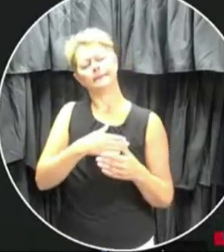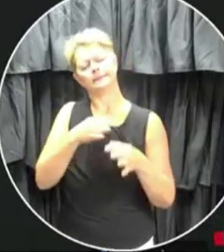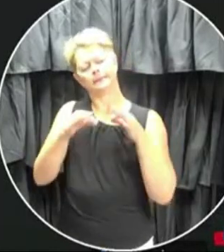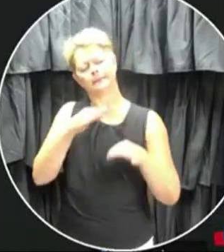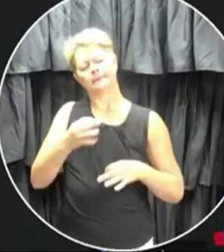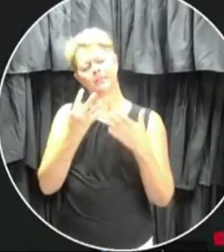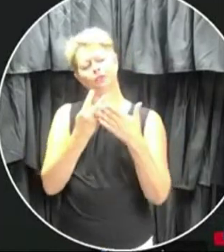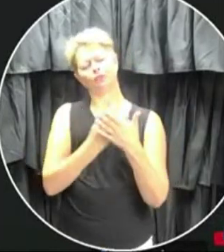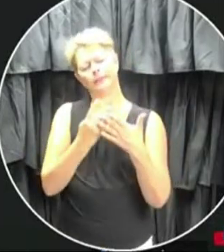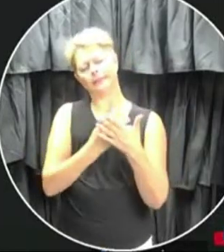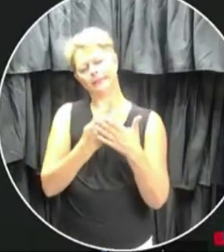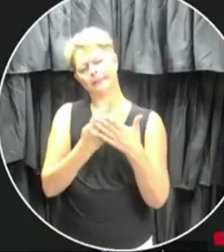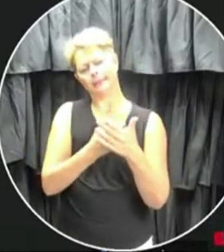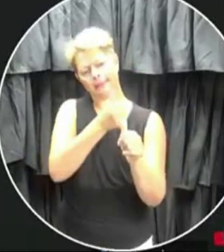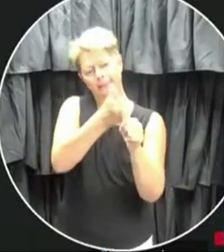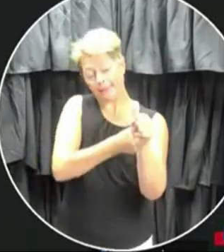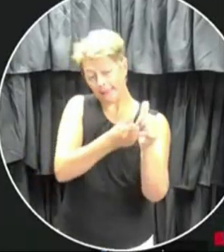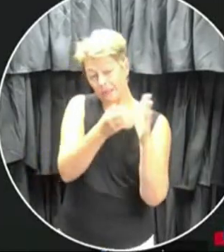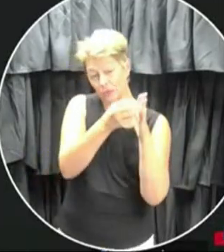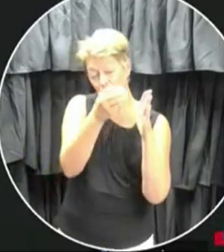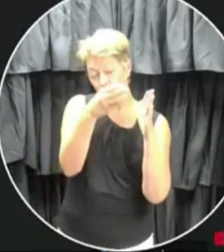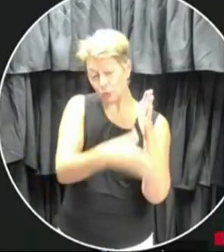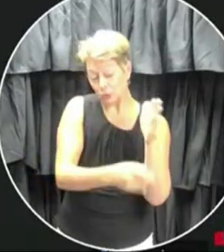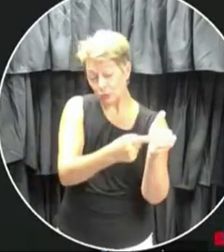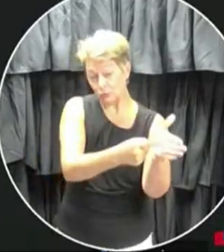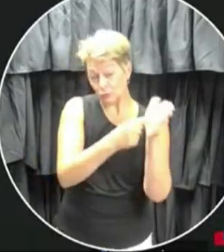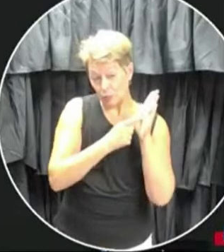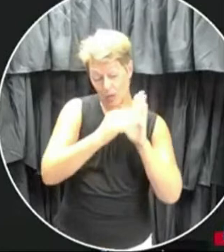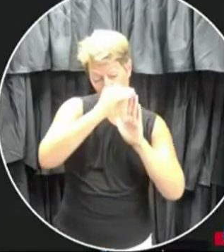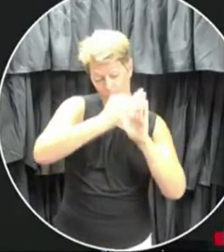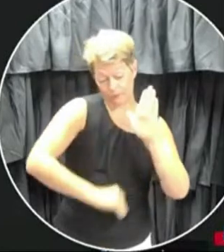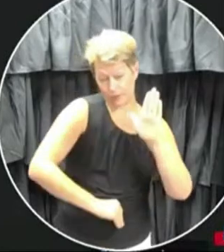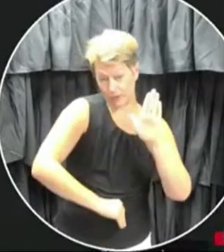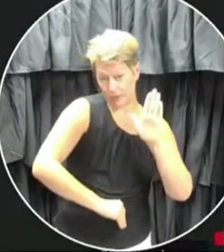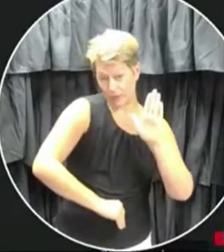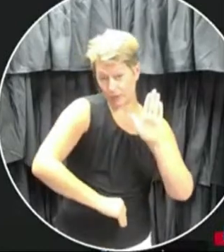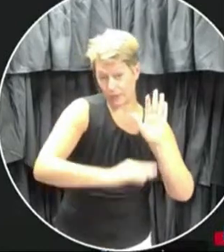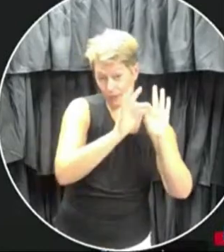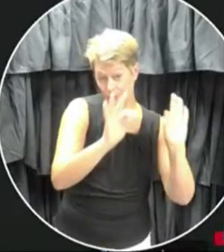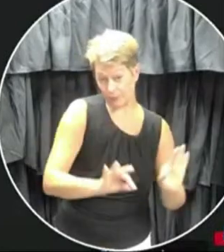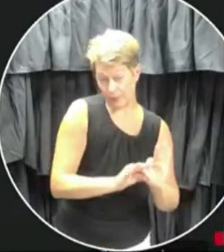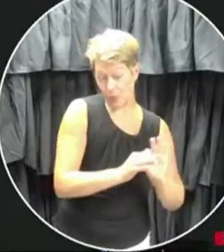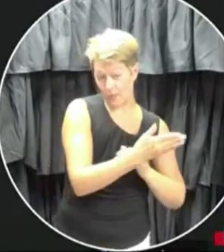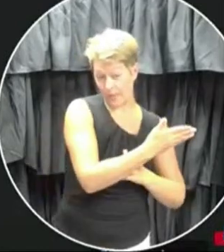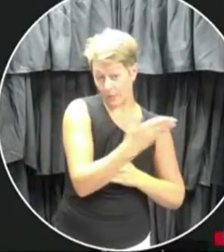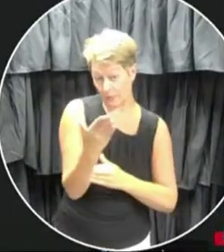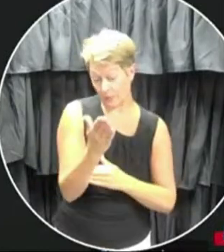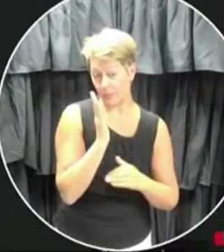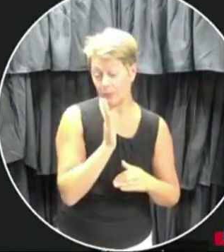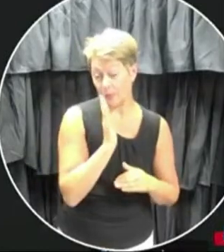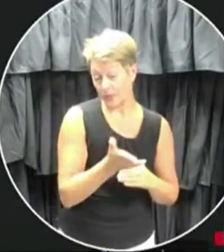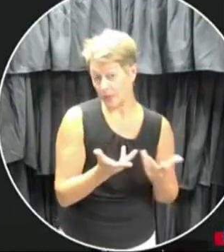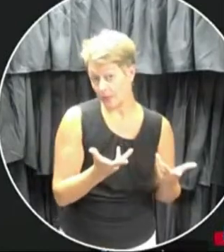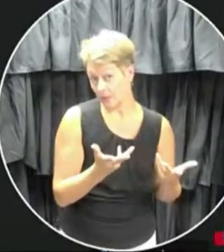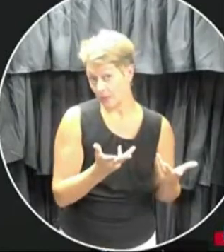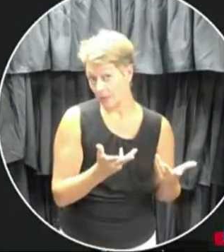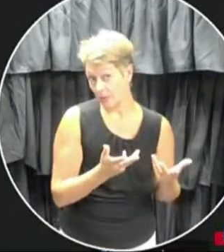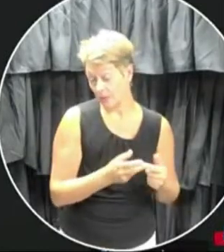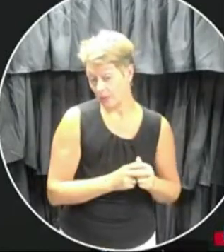correctly, each student will be required to fill a form daily for screening. Is that correct?